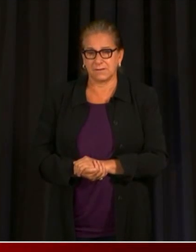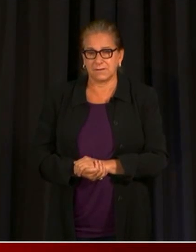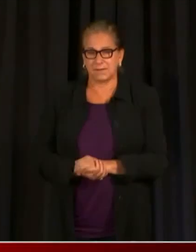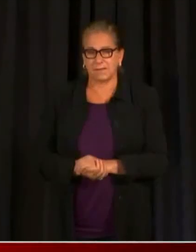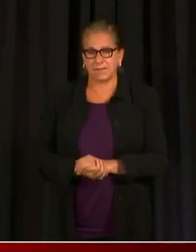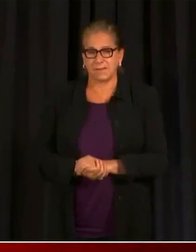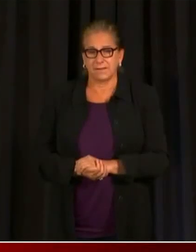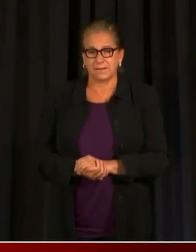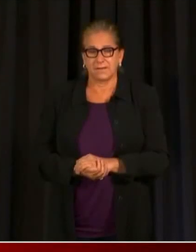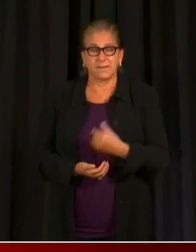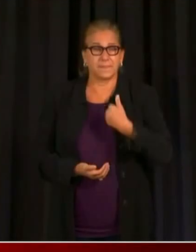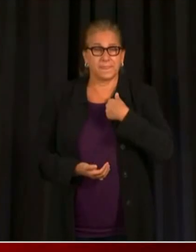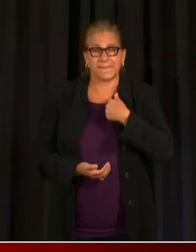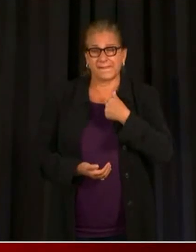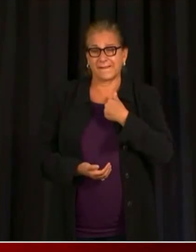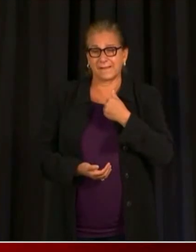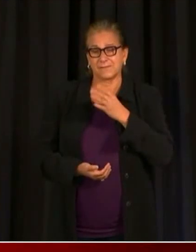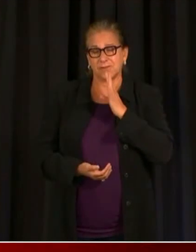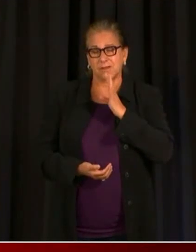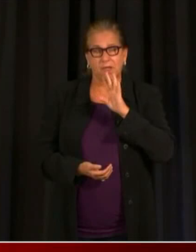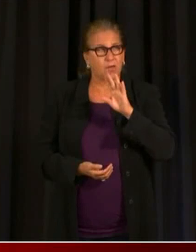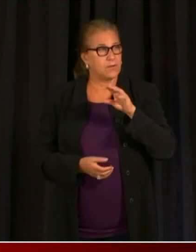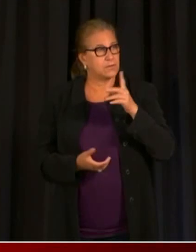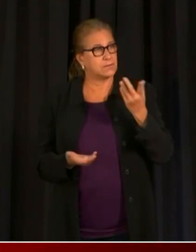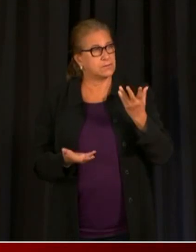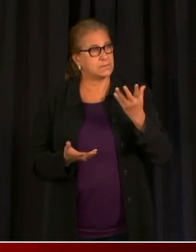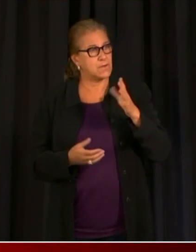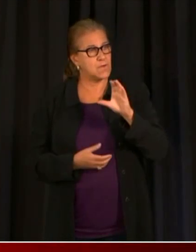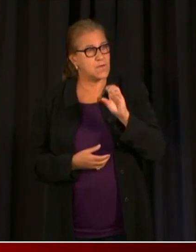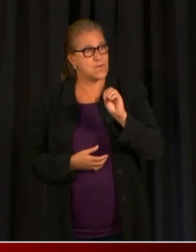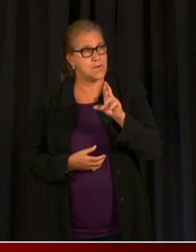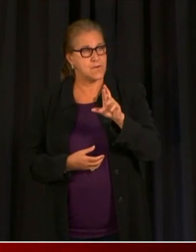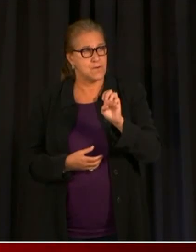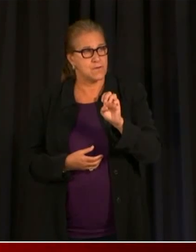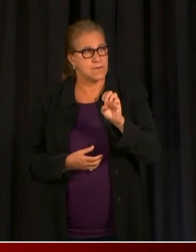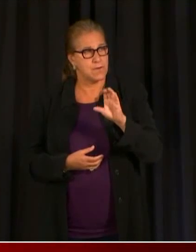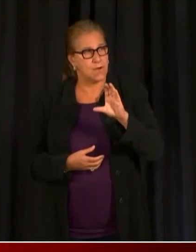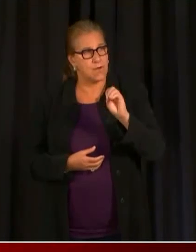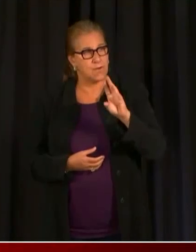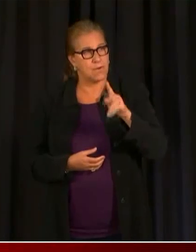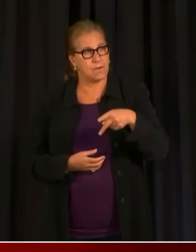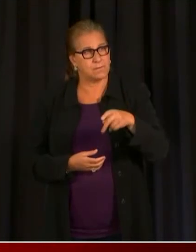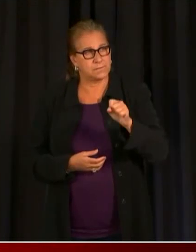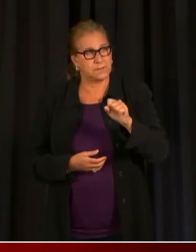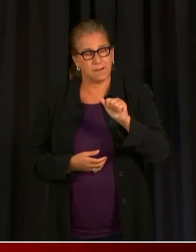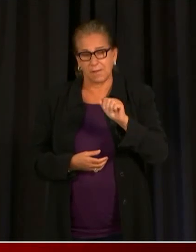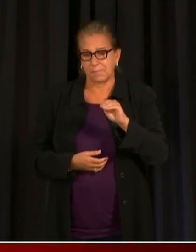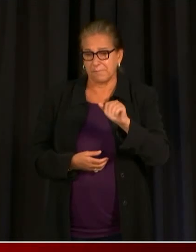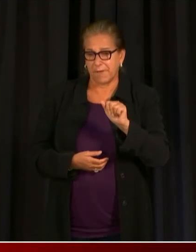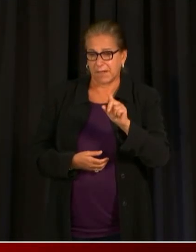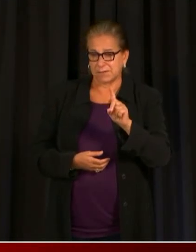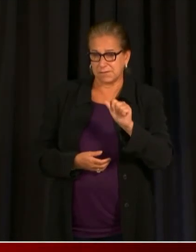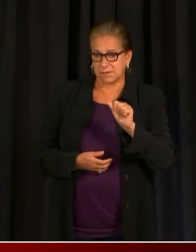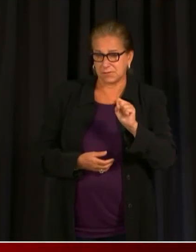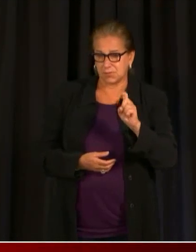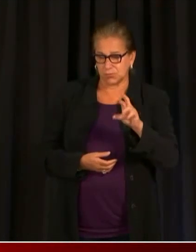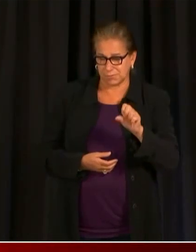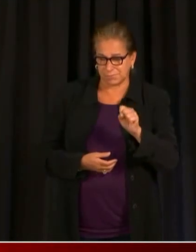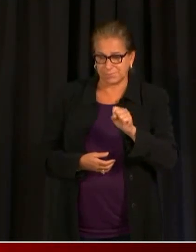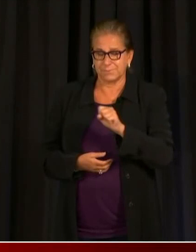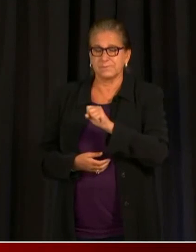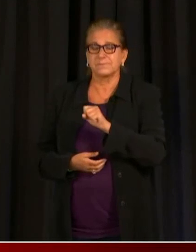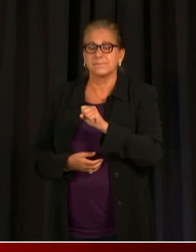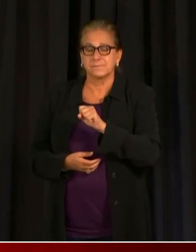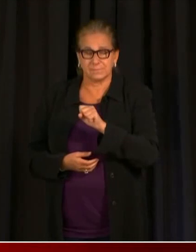the community core and how they were gathering each day. I saw core members gathering on my way